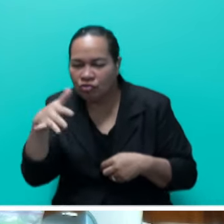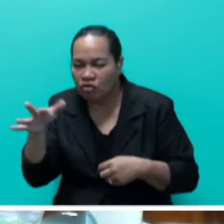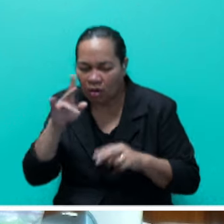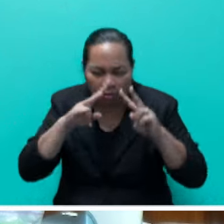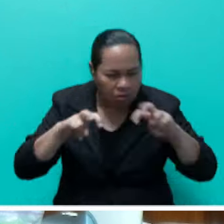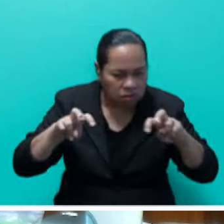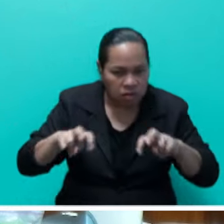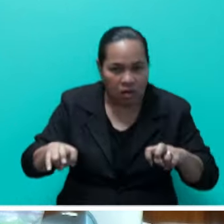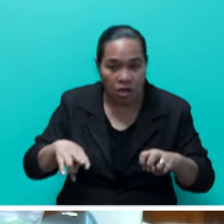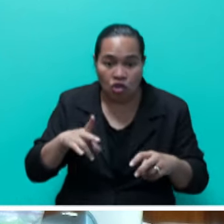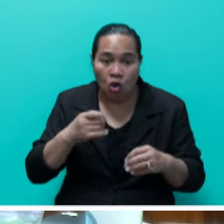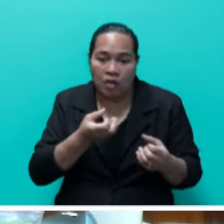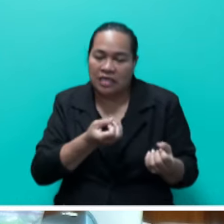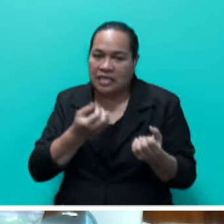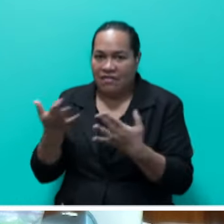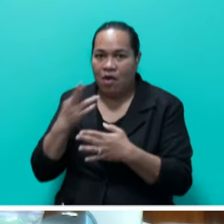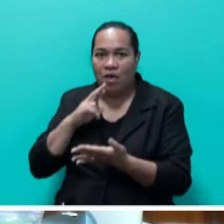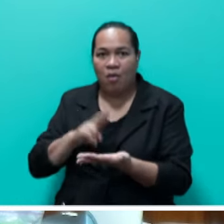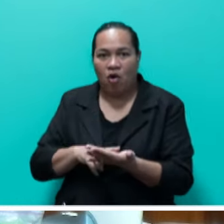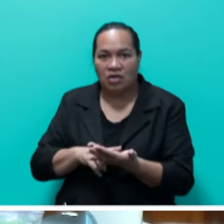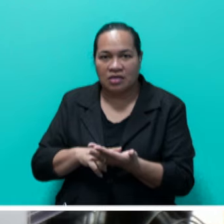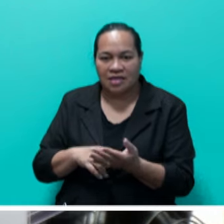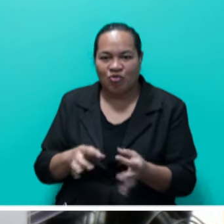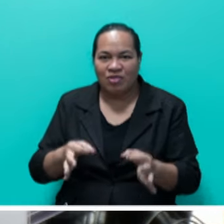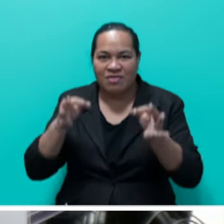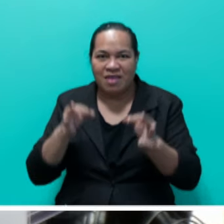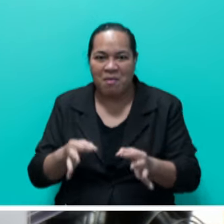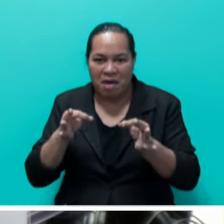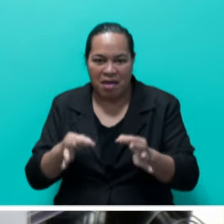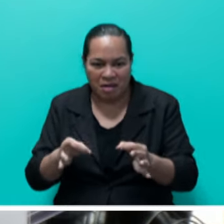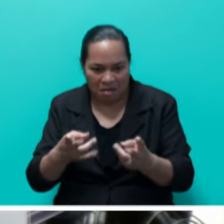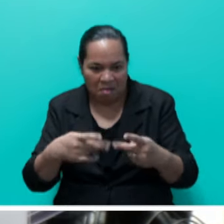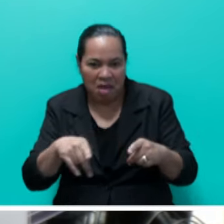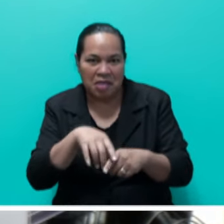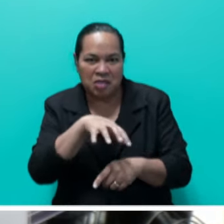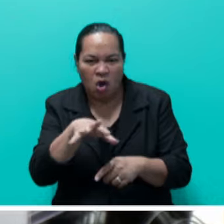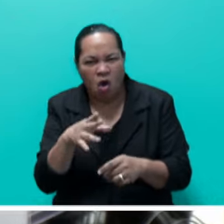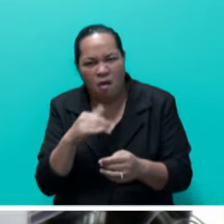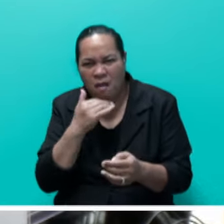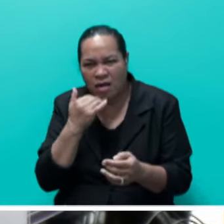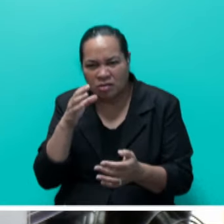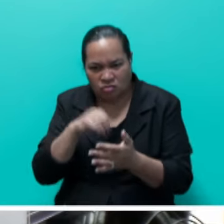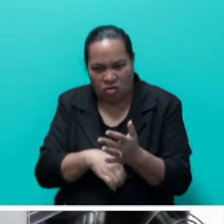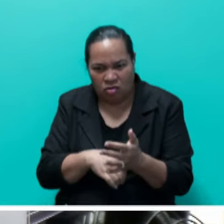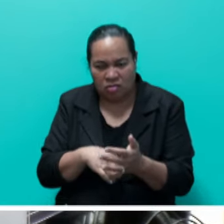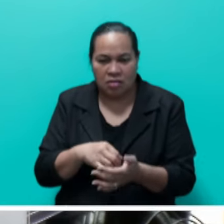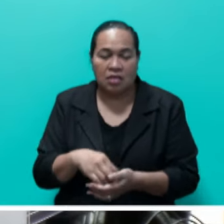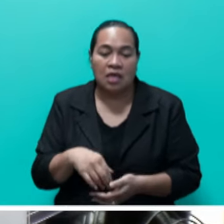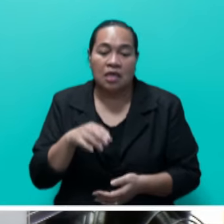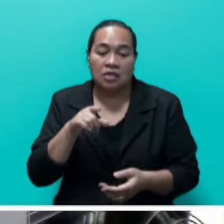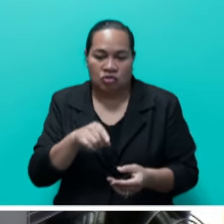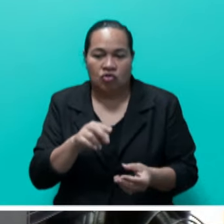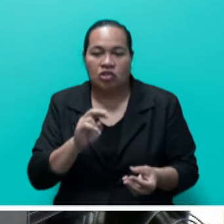compile a report determining the quantum that might be due to the Itauke